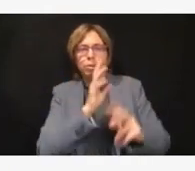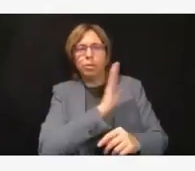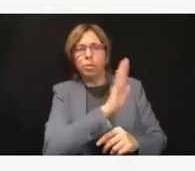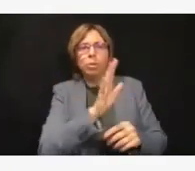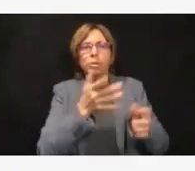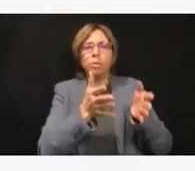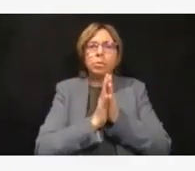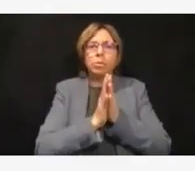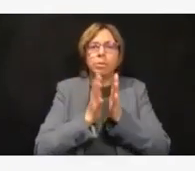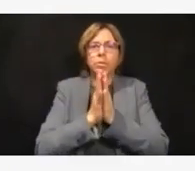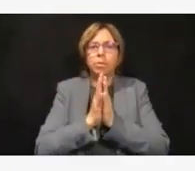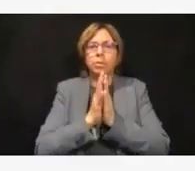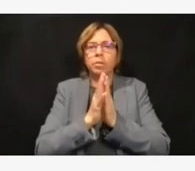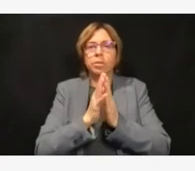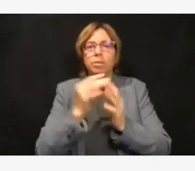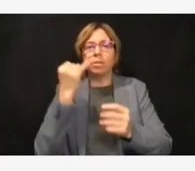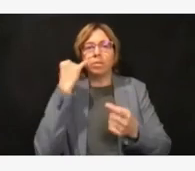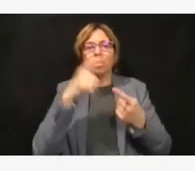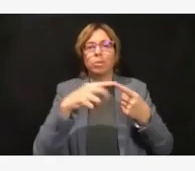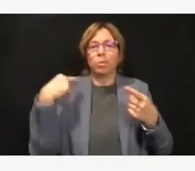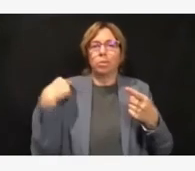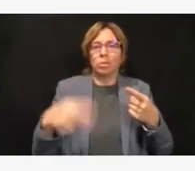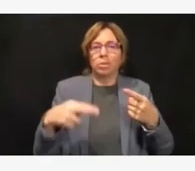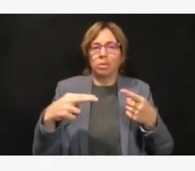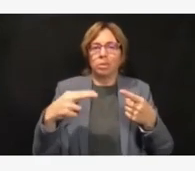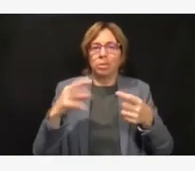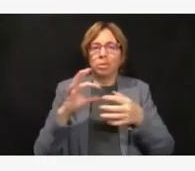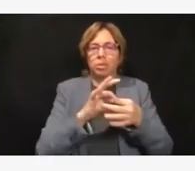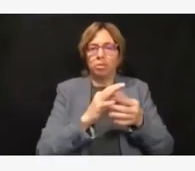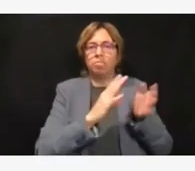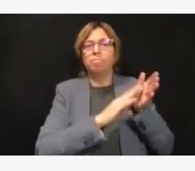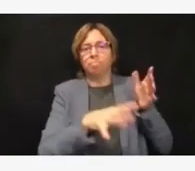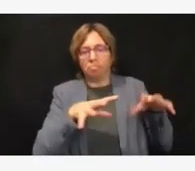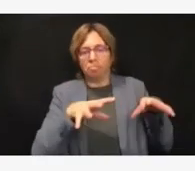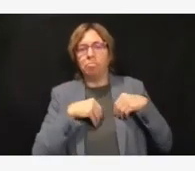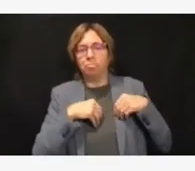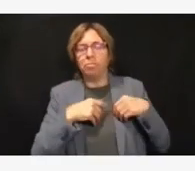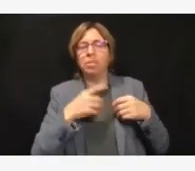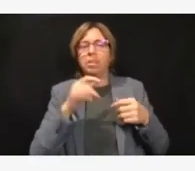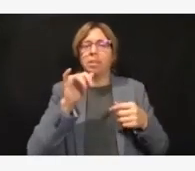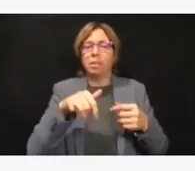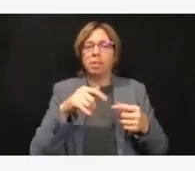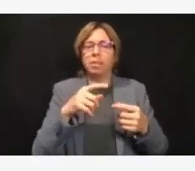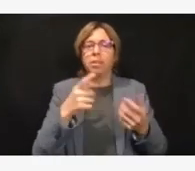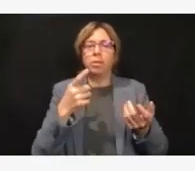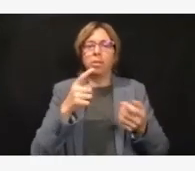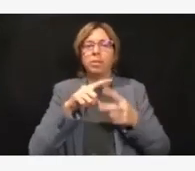exemptions when those have come up. Medical exemptions are quite a bit tighter.